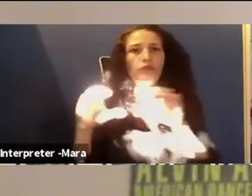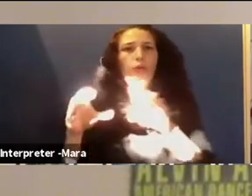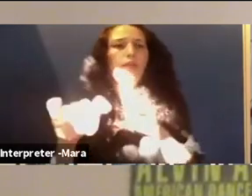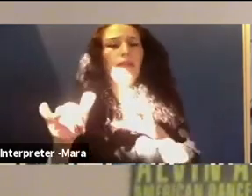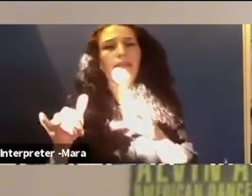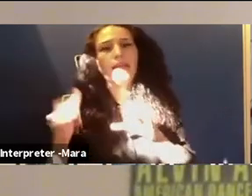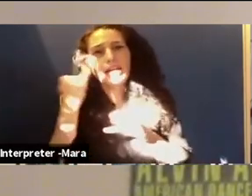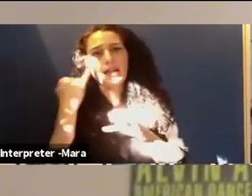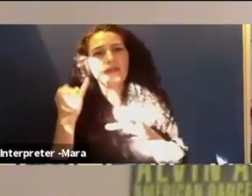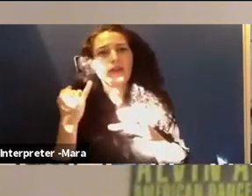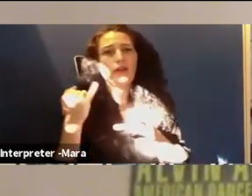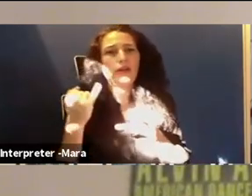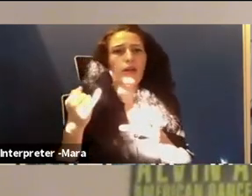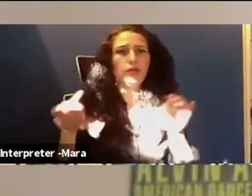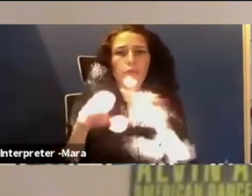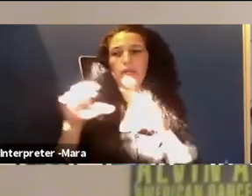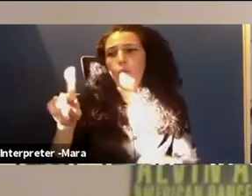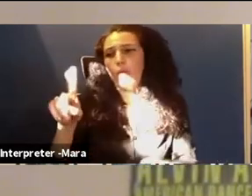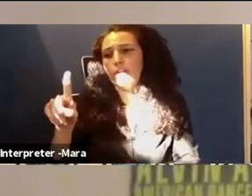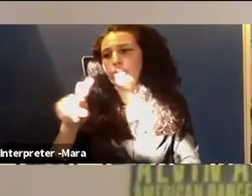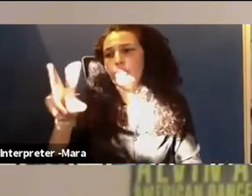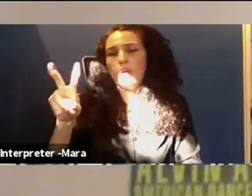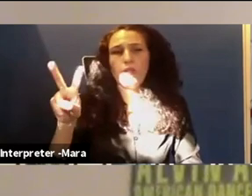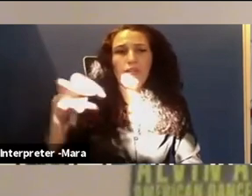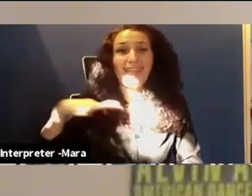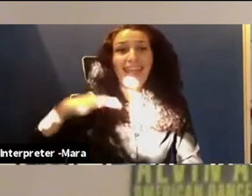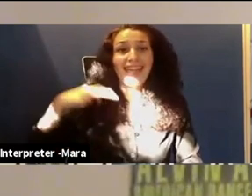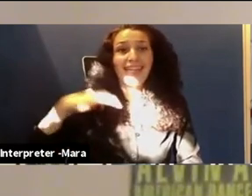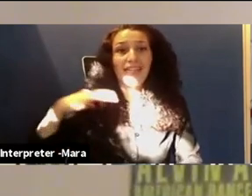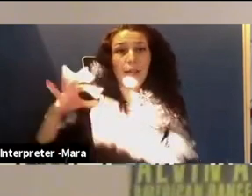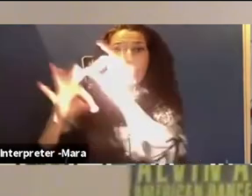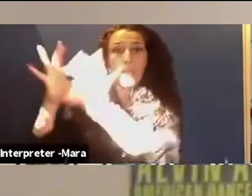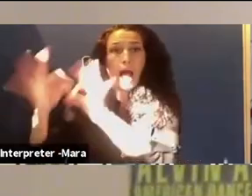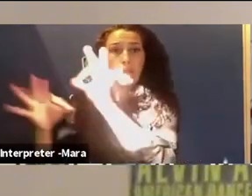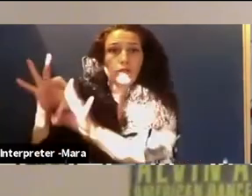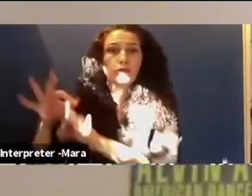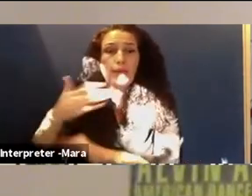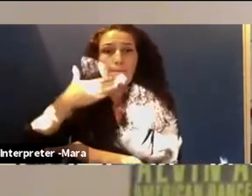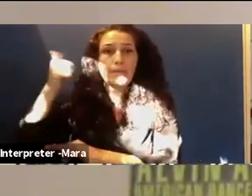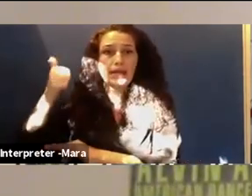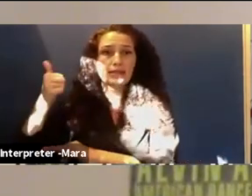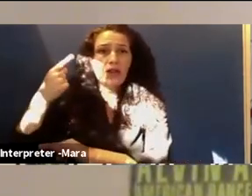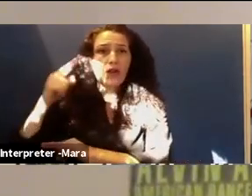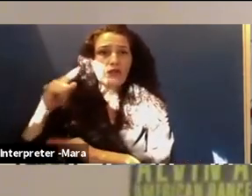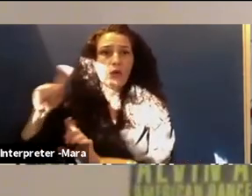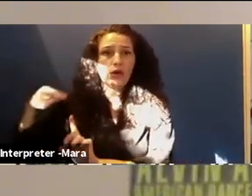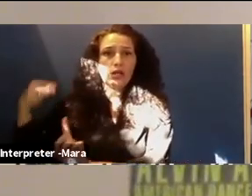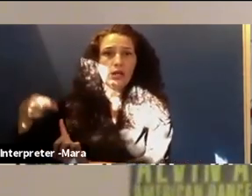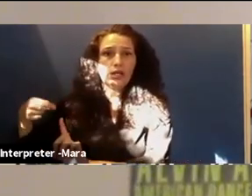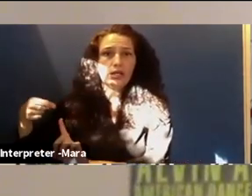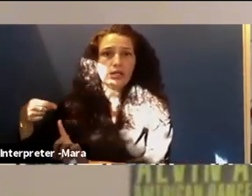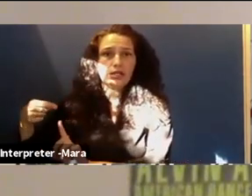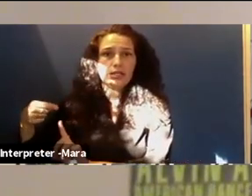candidate molecules that may be the best case for treatment of a particular disease. And you can't